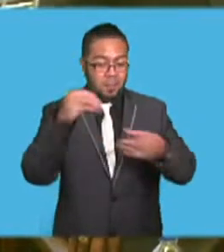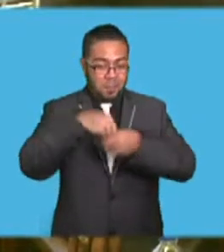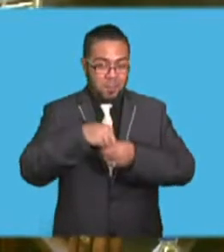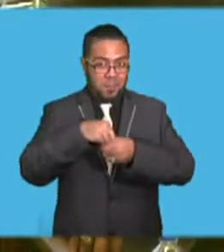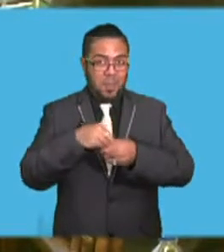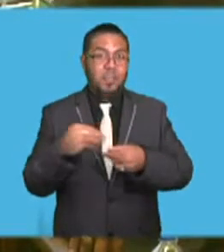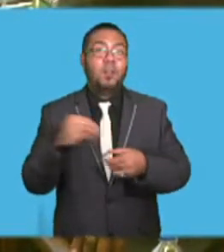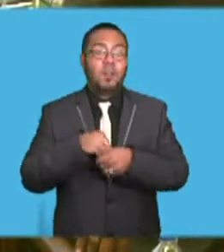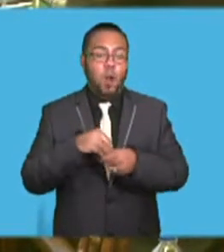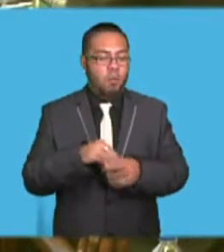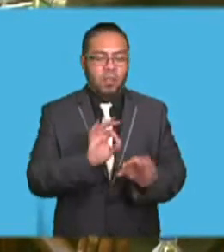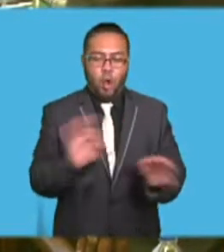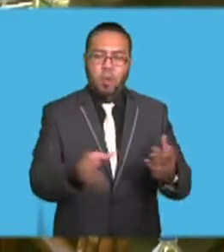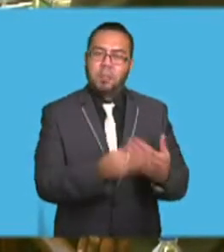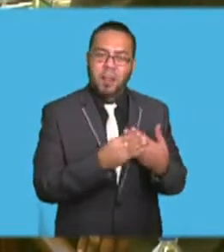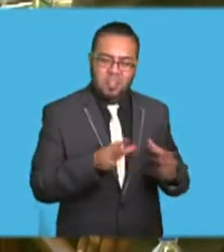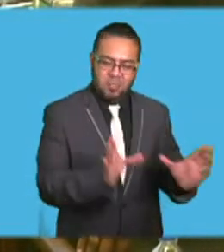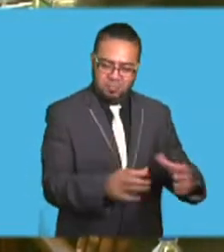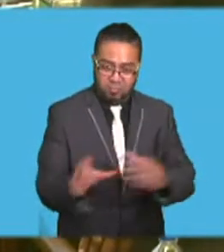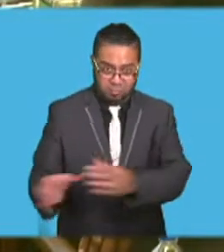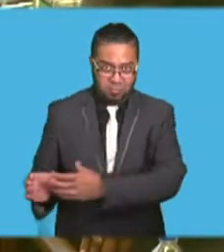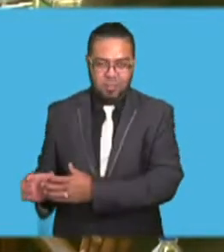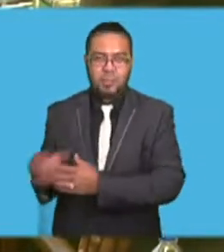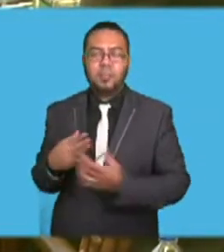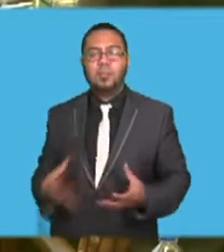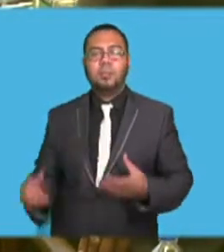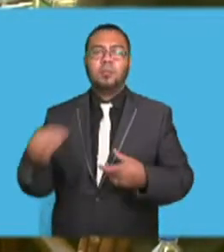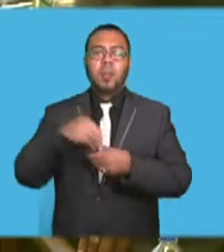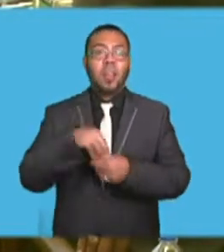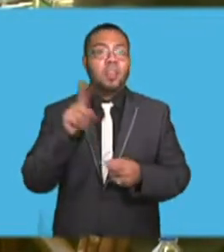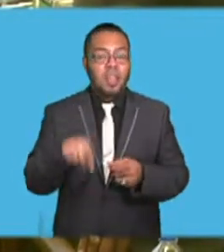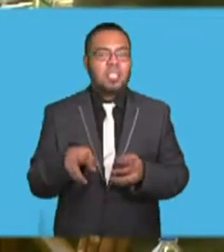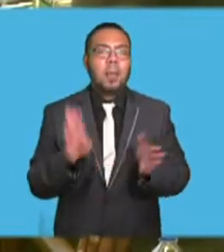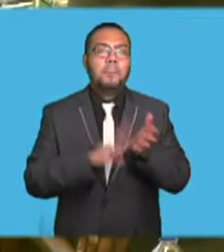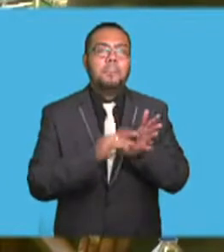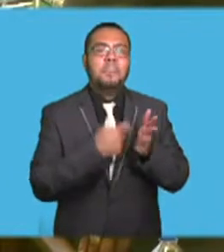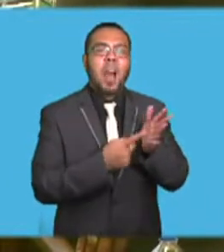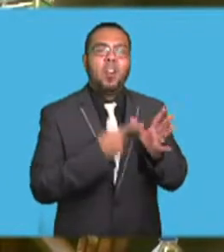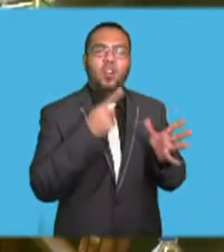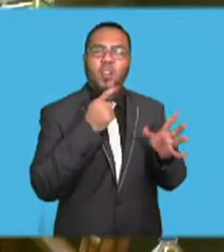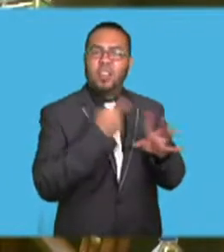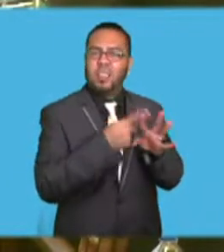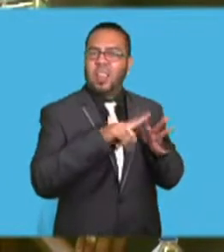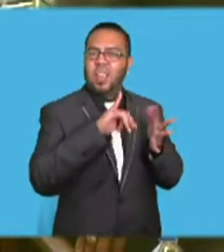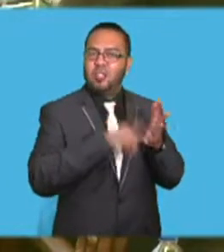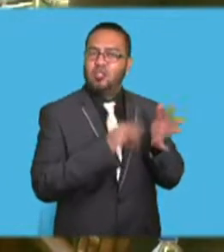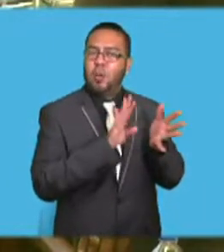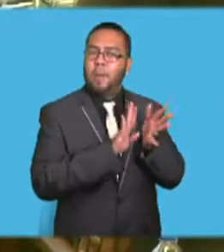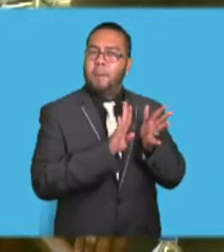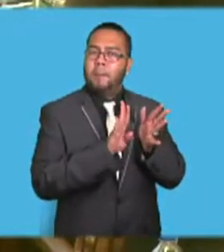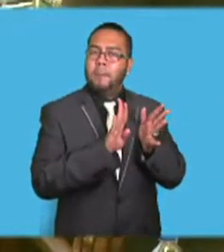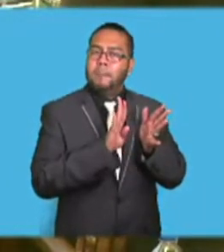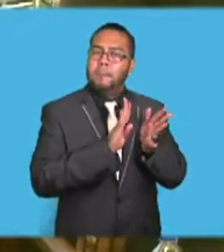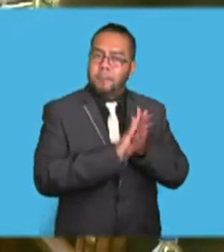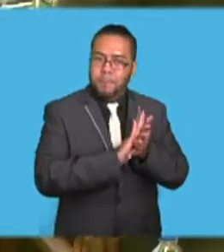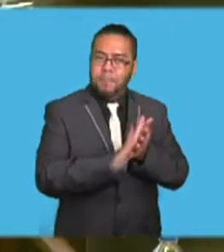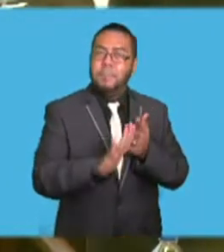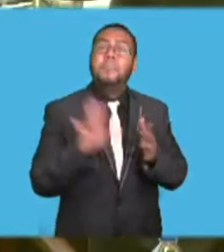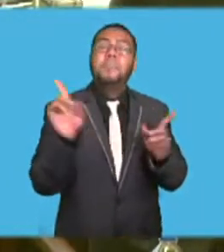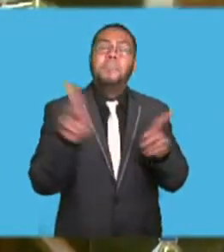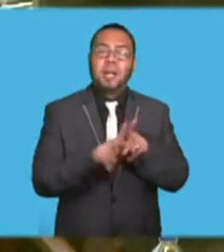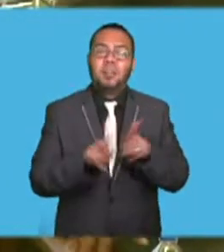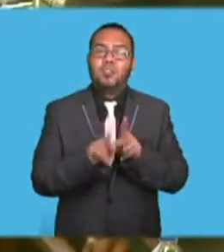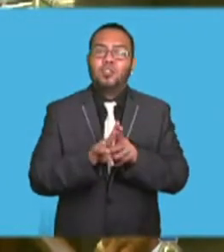That is basically what the Marrakesh Partnership for Global Climate Action is all about. And you would have seen it in the Bonn Zone